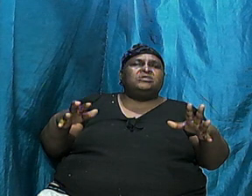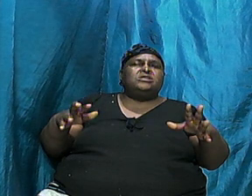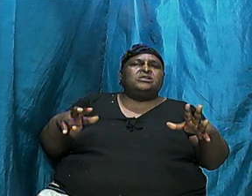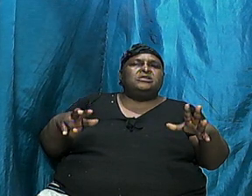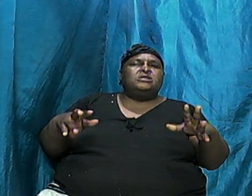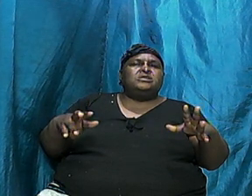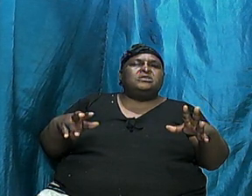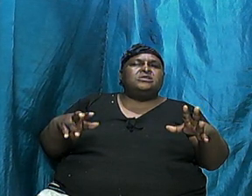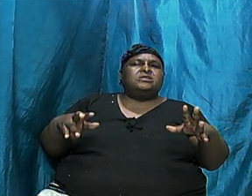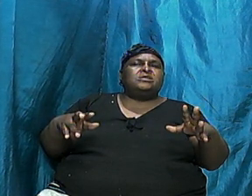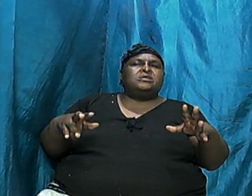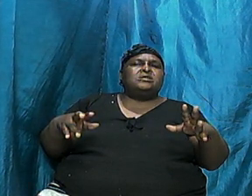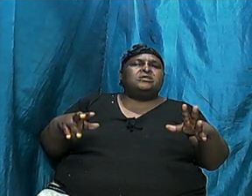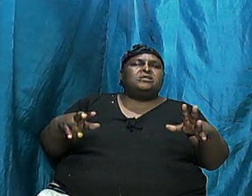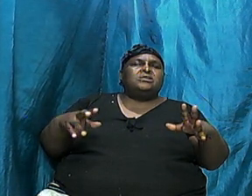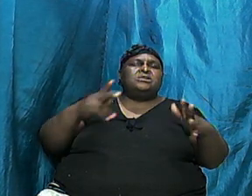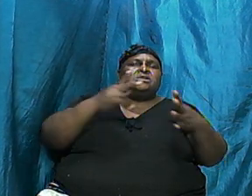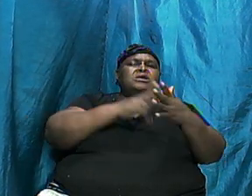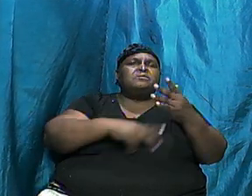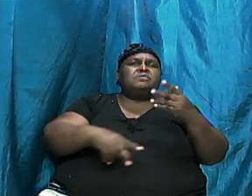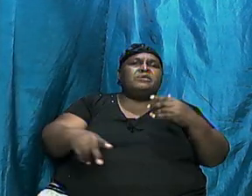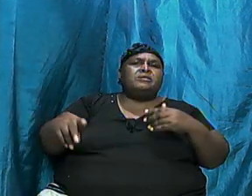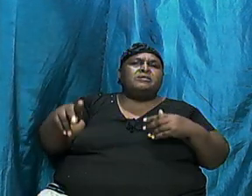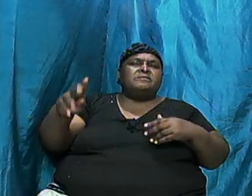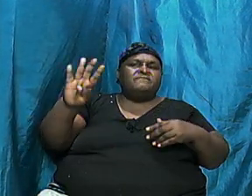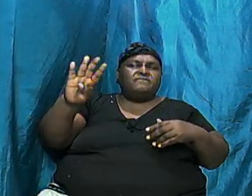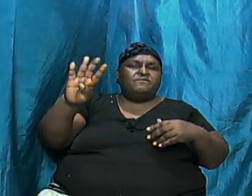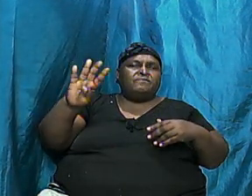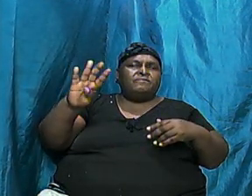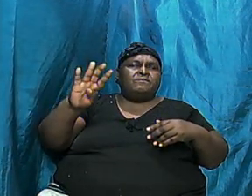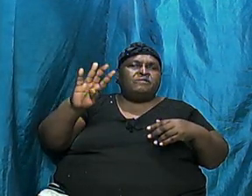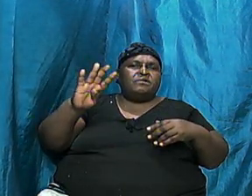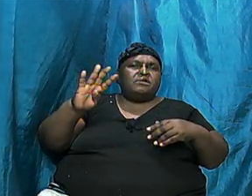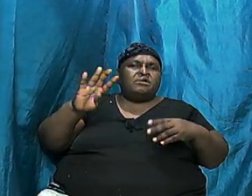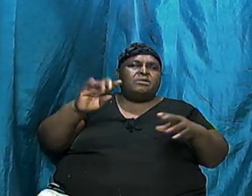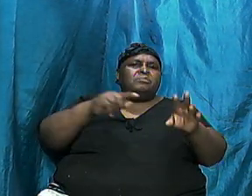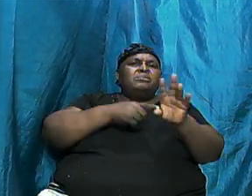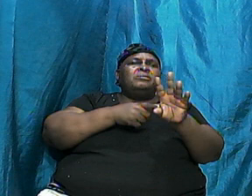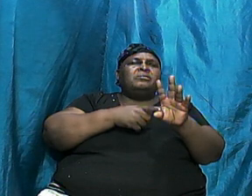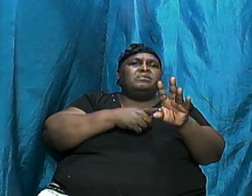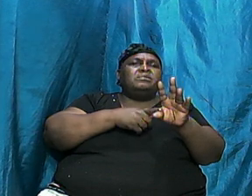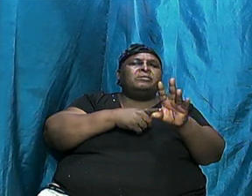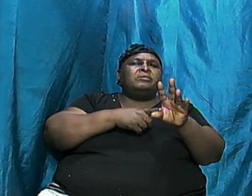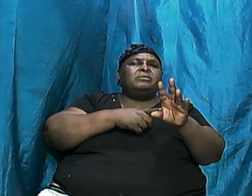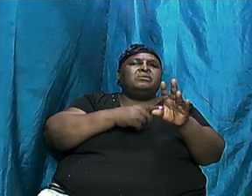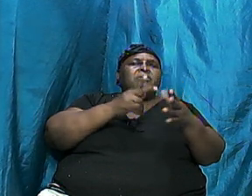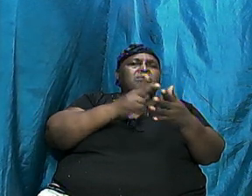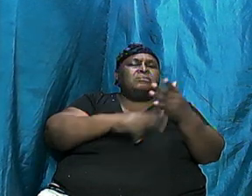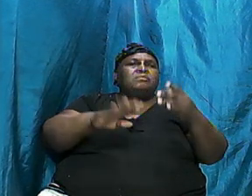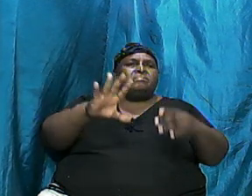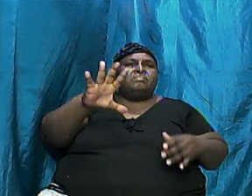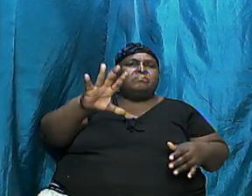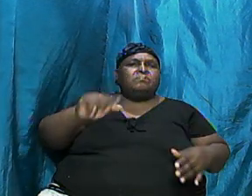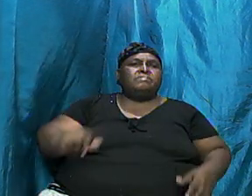of nations. And that we look at.